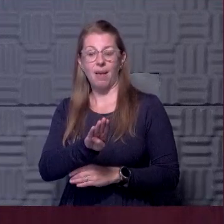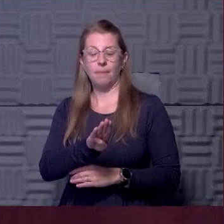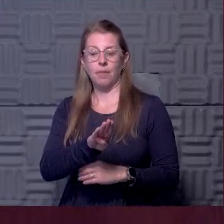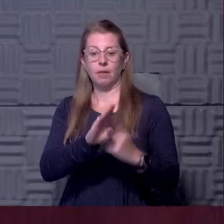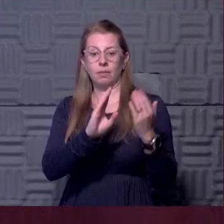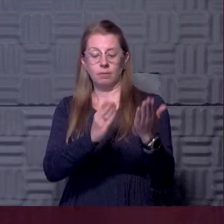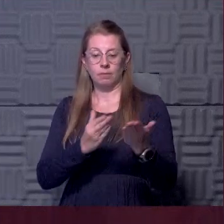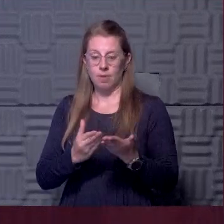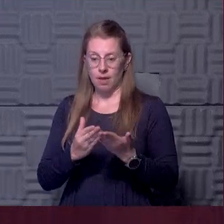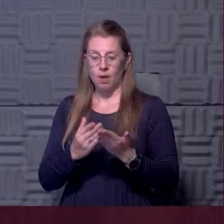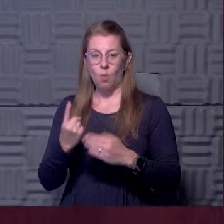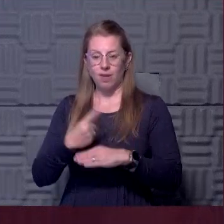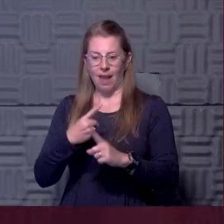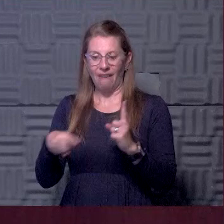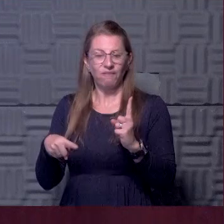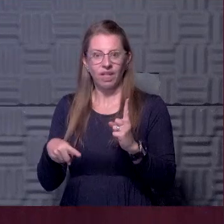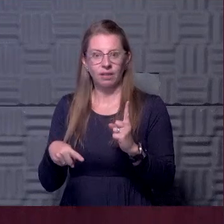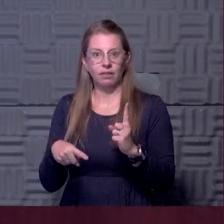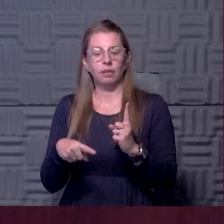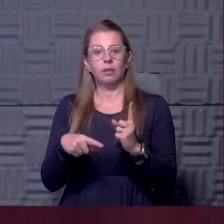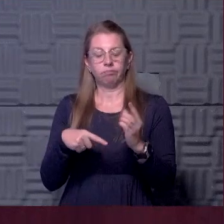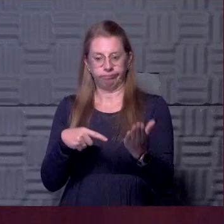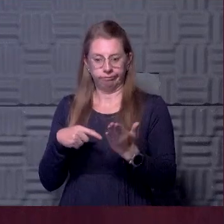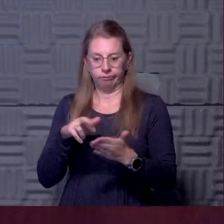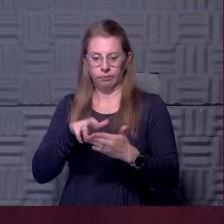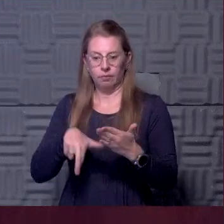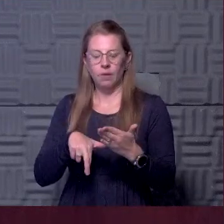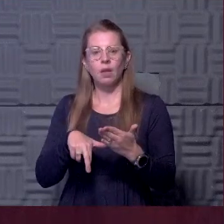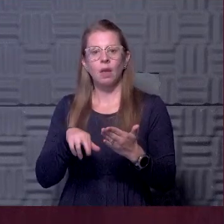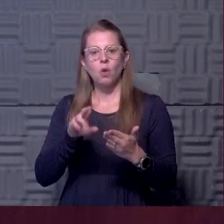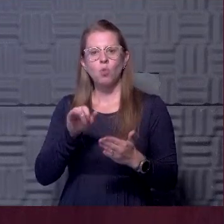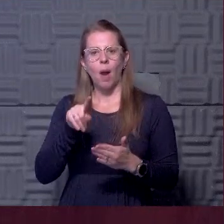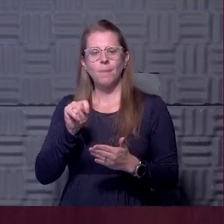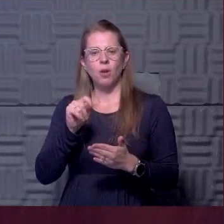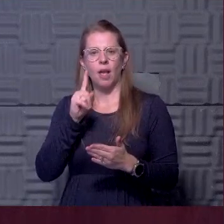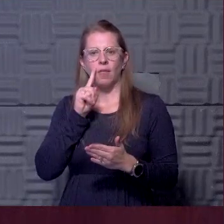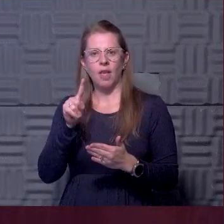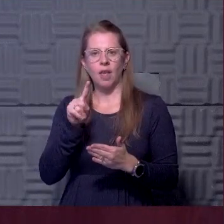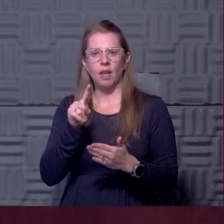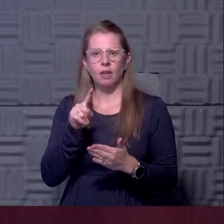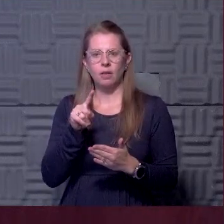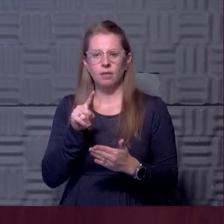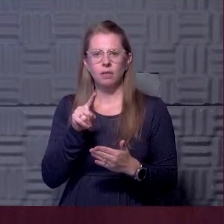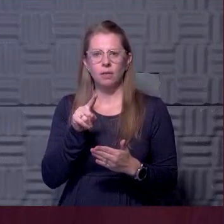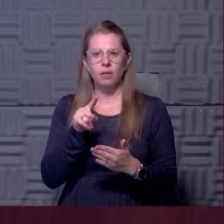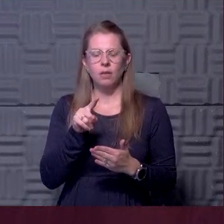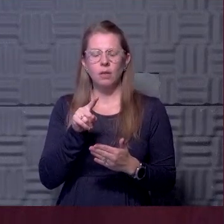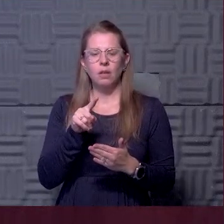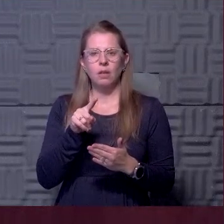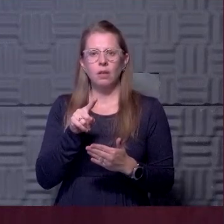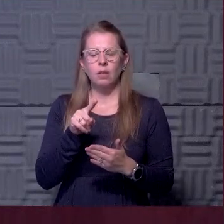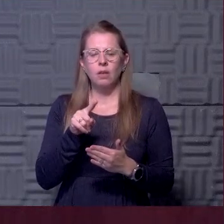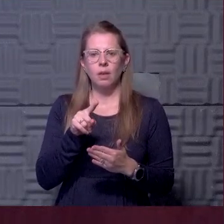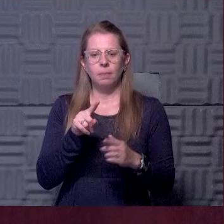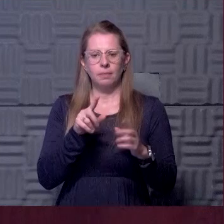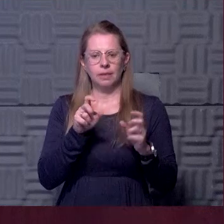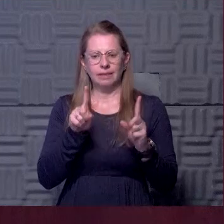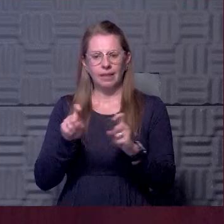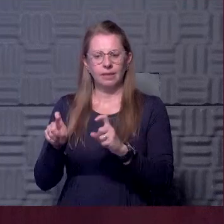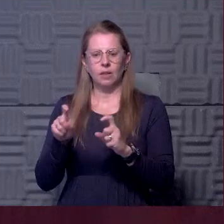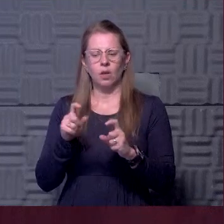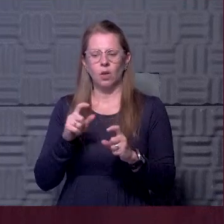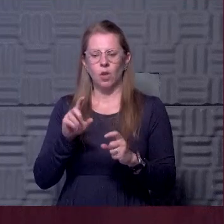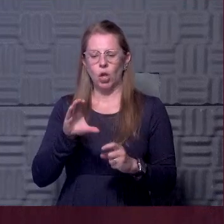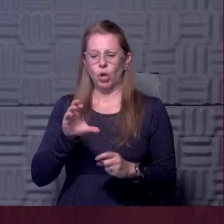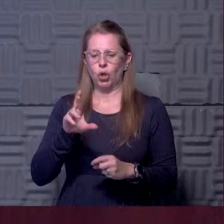with basically within half a day. Yeah. we're, we have, I think right now, Robert worked a four courier runs a day from Lawrence to Robert's lab. Uh, and so we're, we're